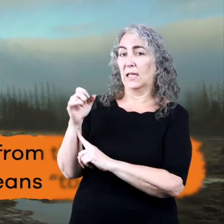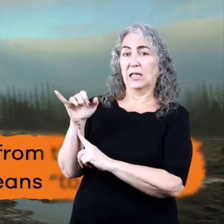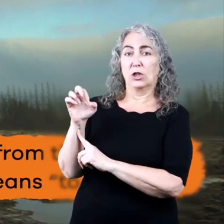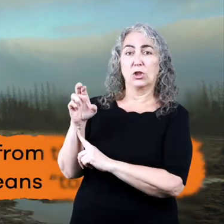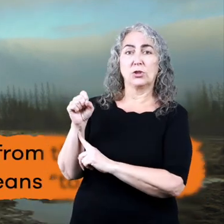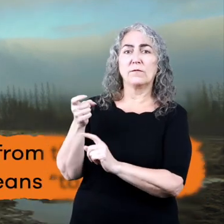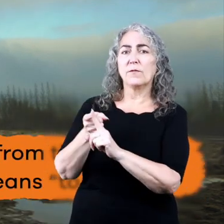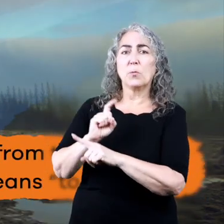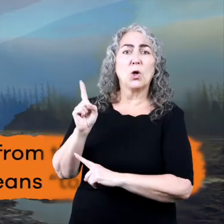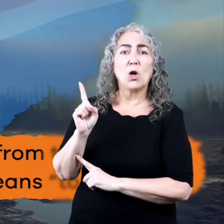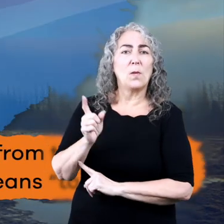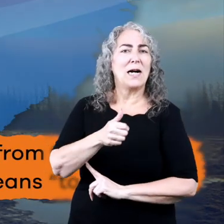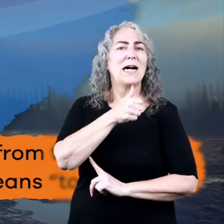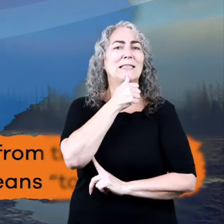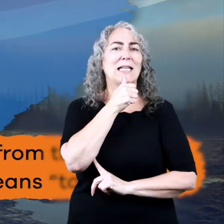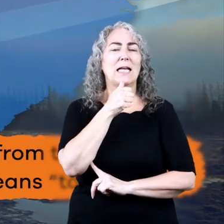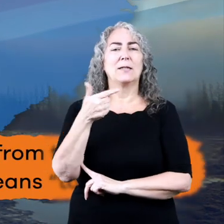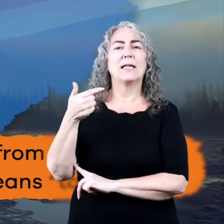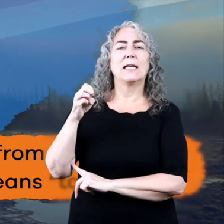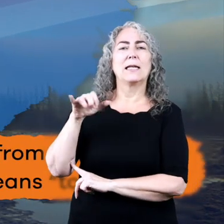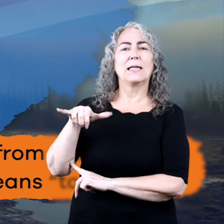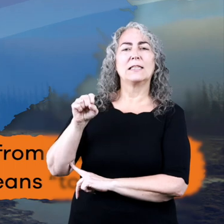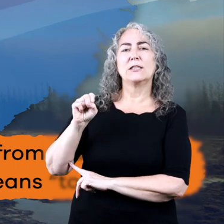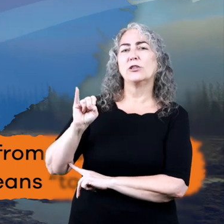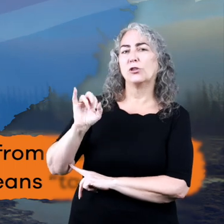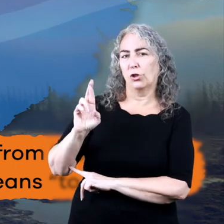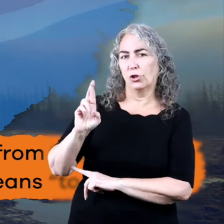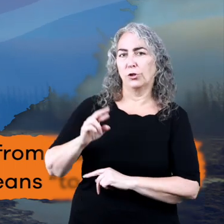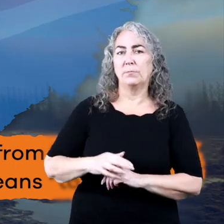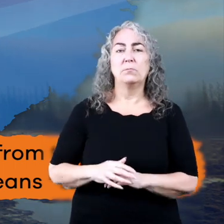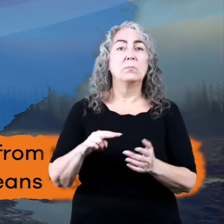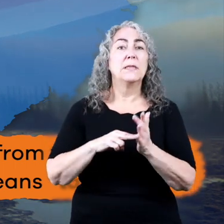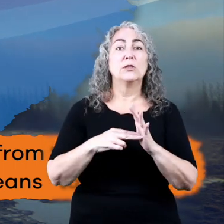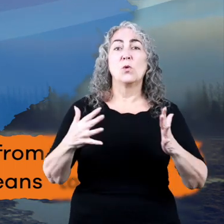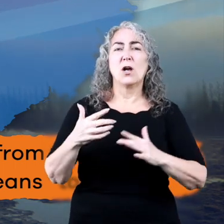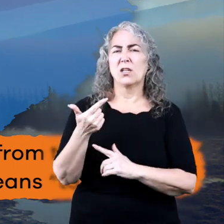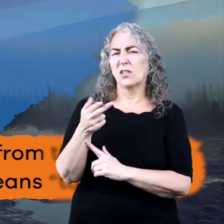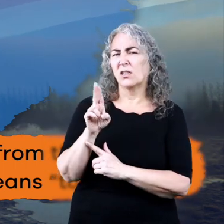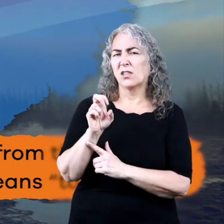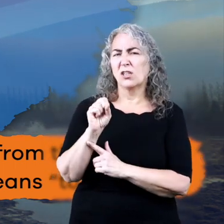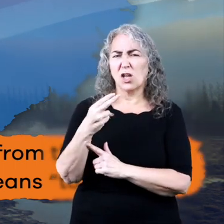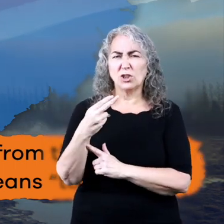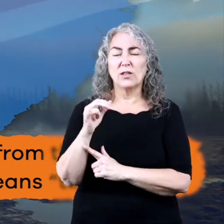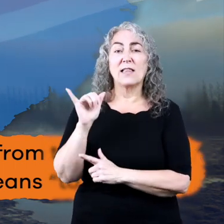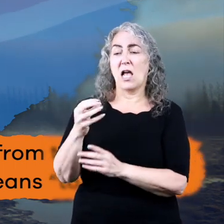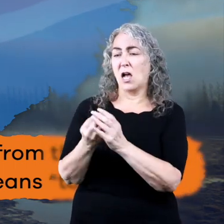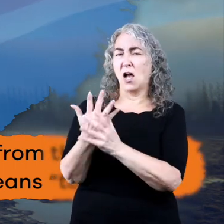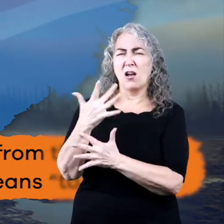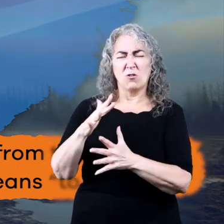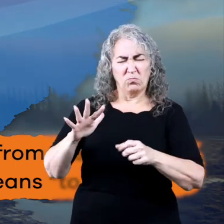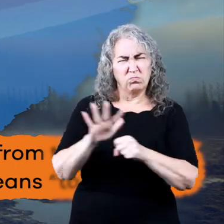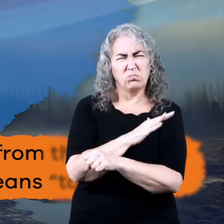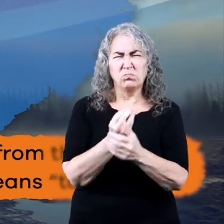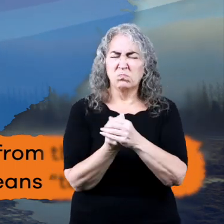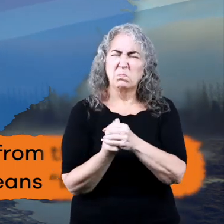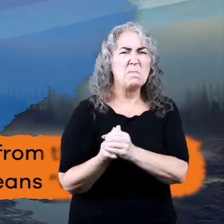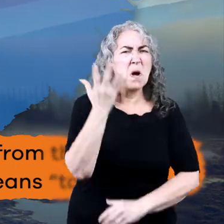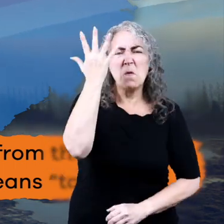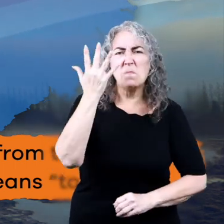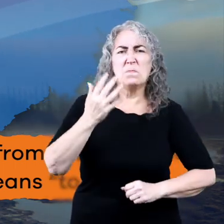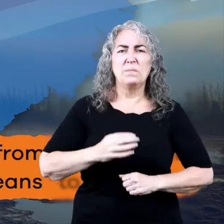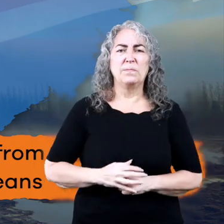geyser comes from the Icelandic word gysir, which means to gush. And